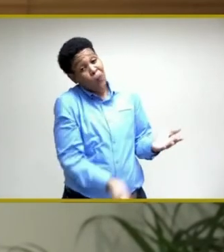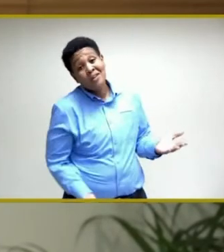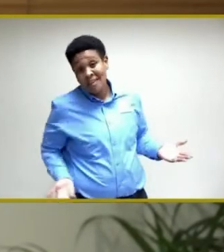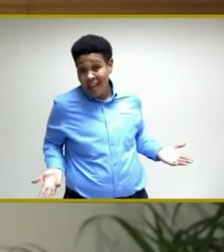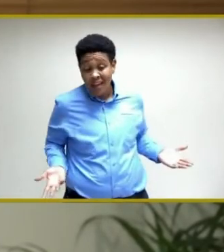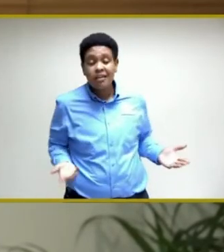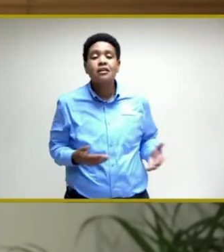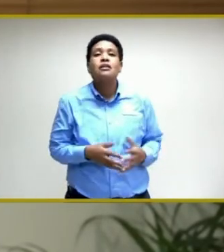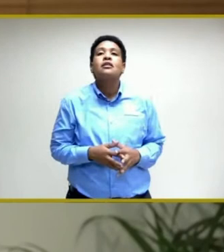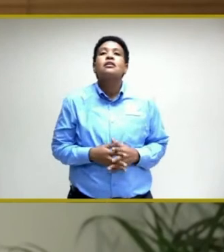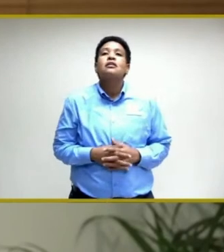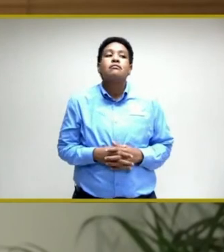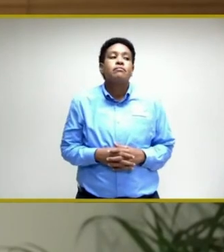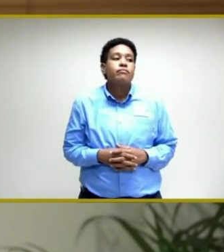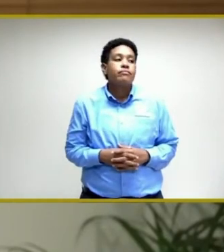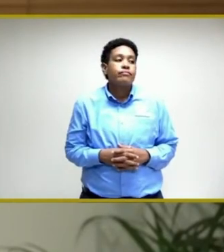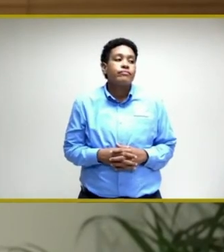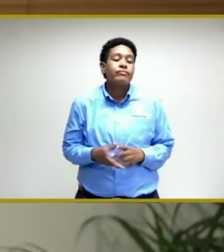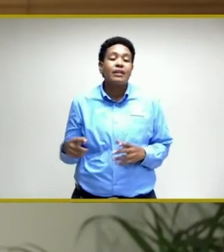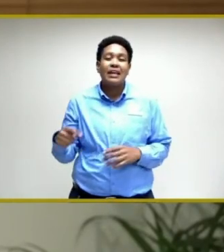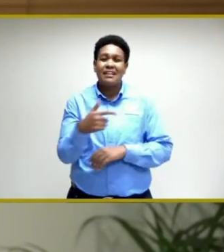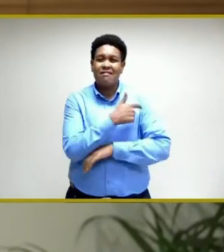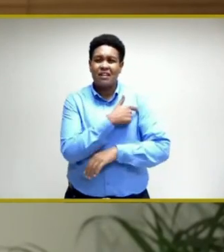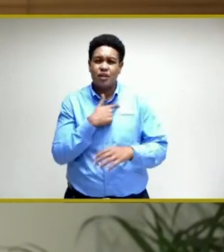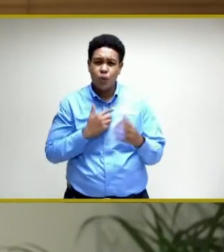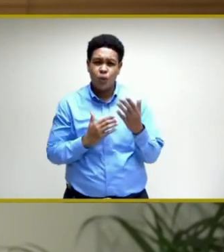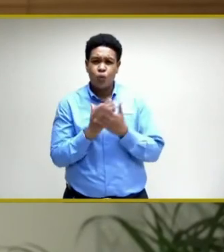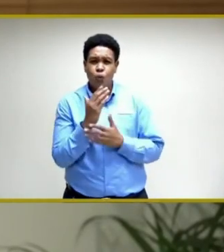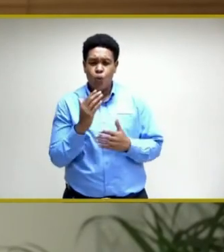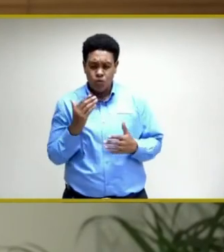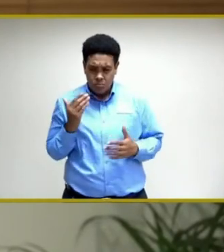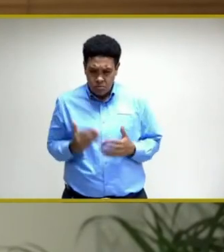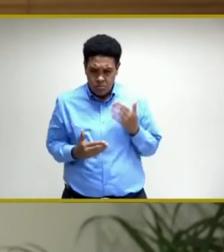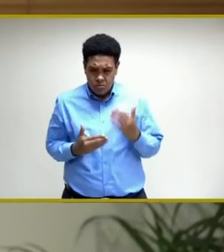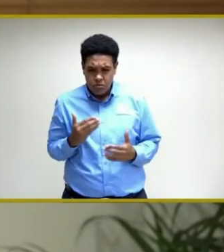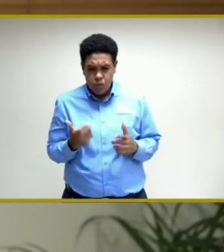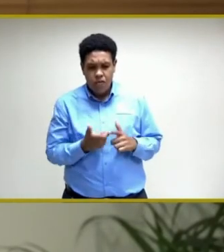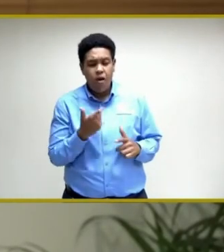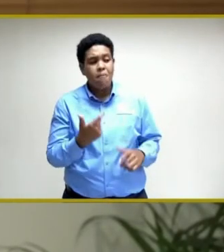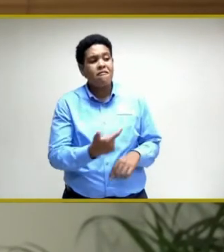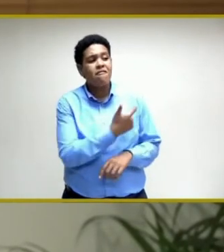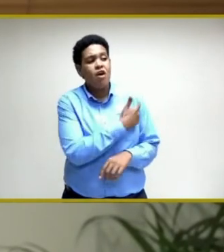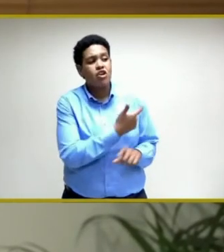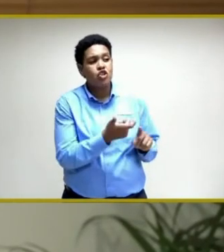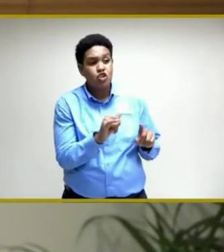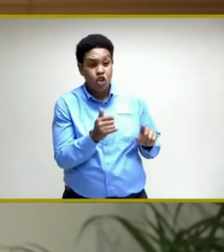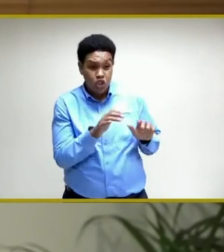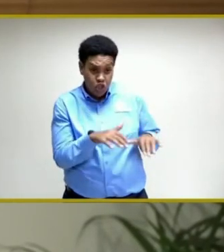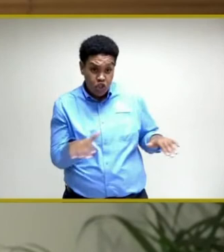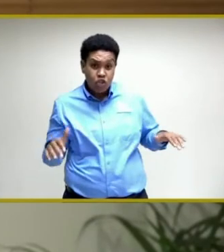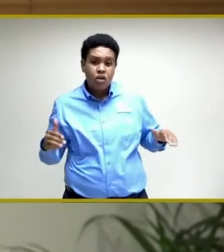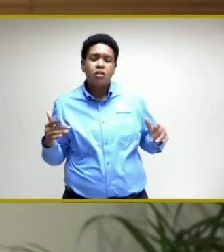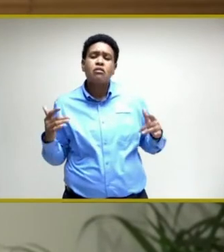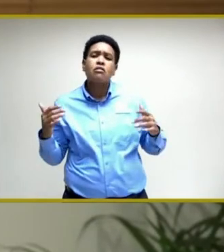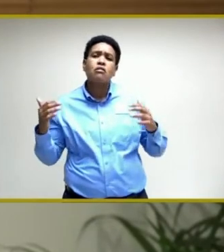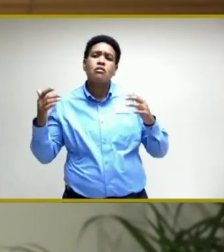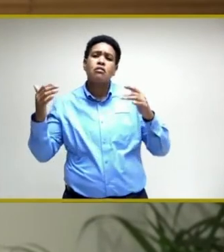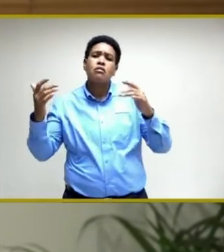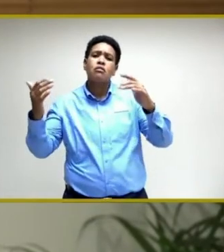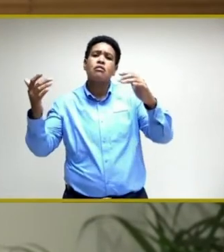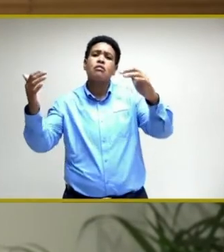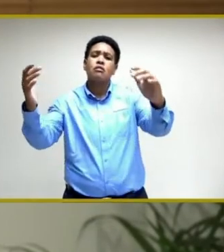Now, these vaccines, as we go through the life course, so we have moved from vaccinating just children and going along